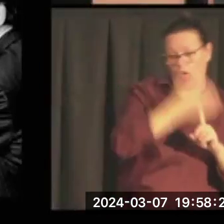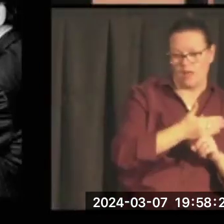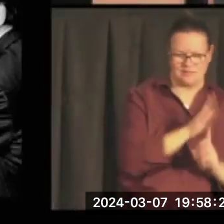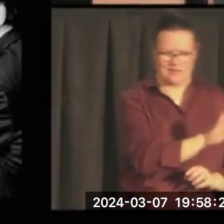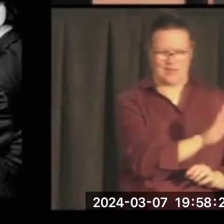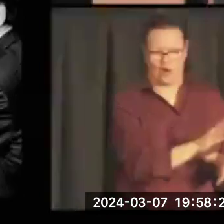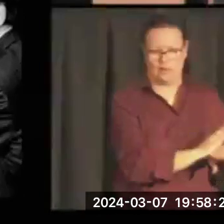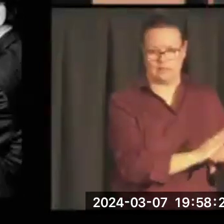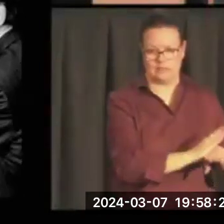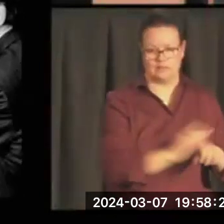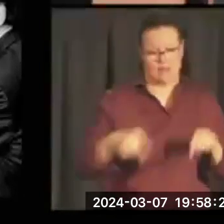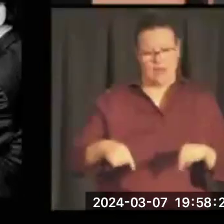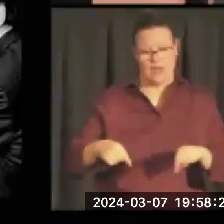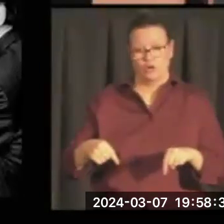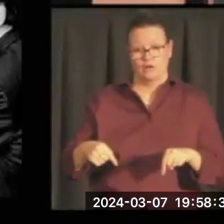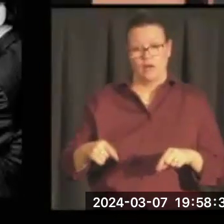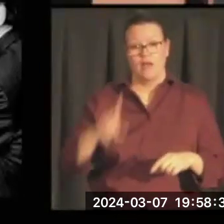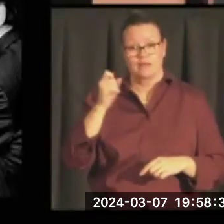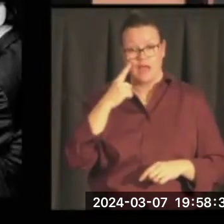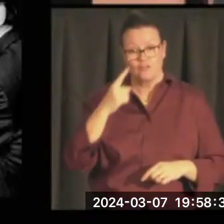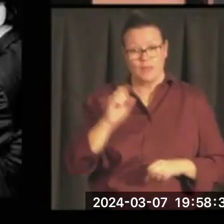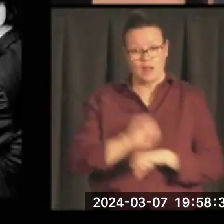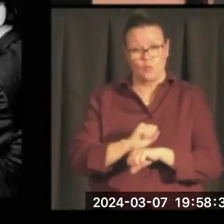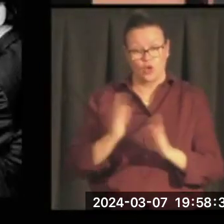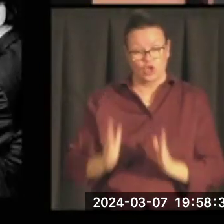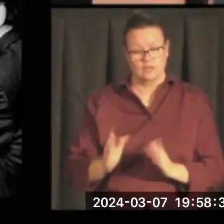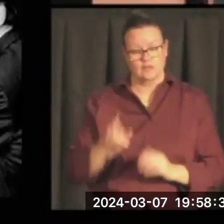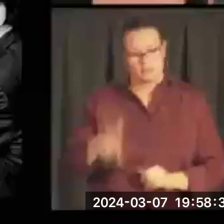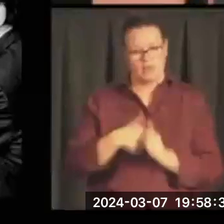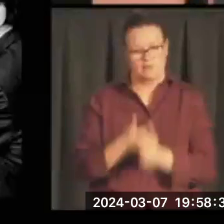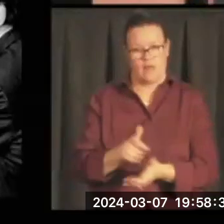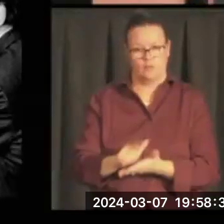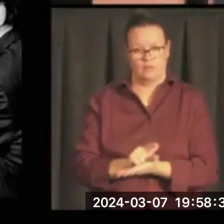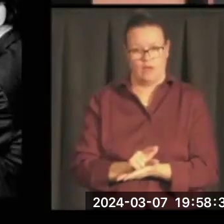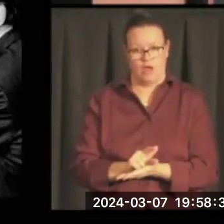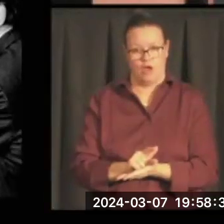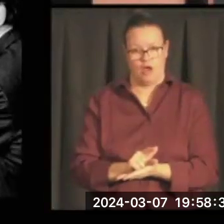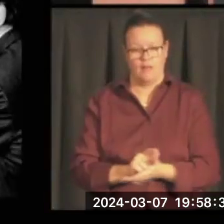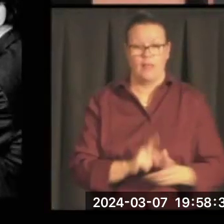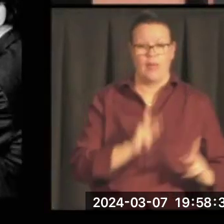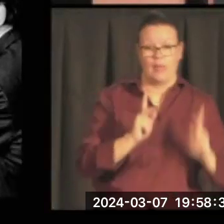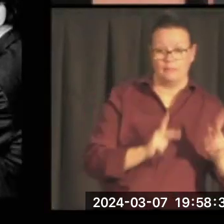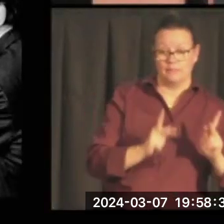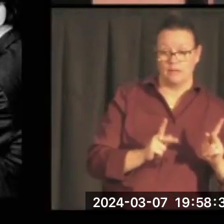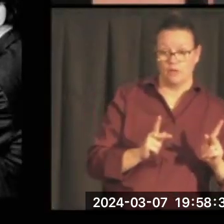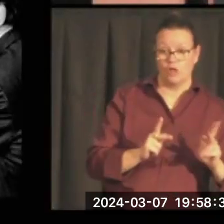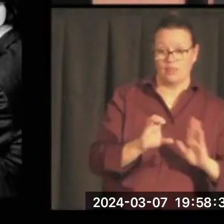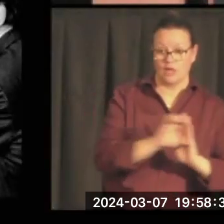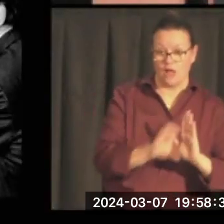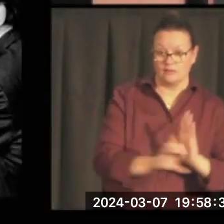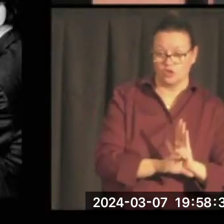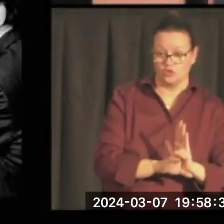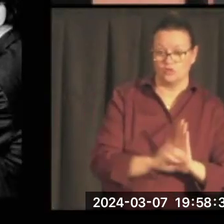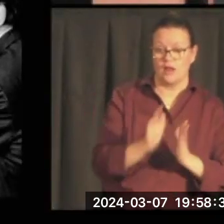not by the employees of a government agent, but the people's business as defined by the Constitution and the